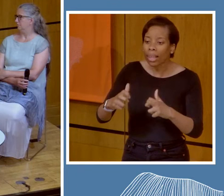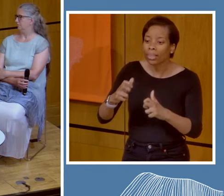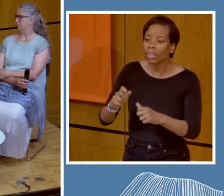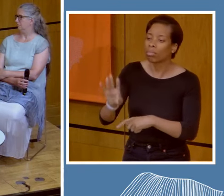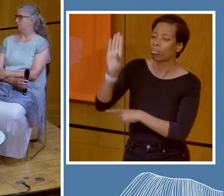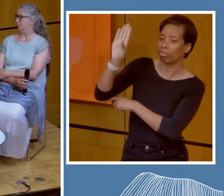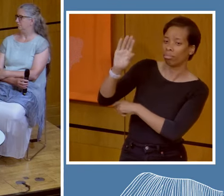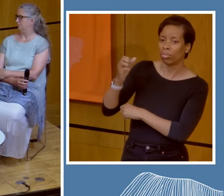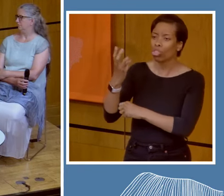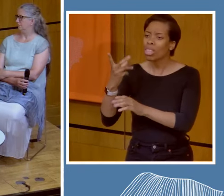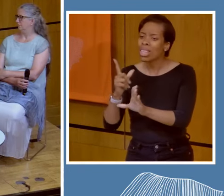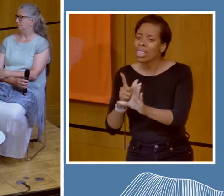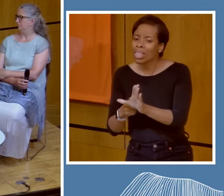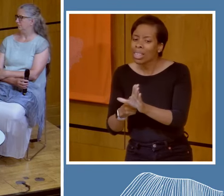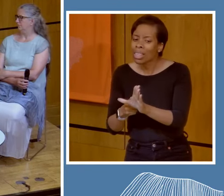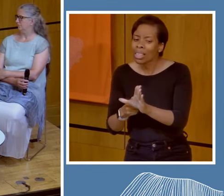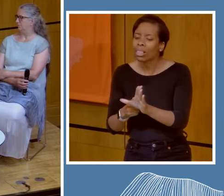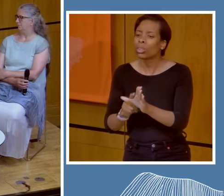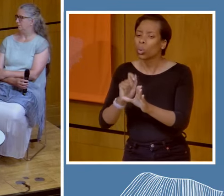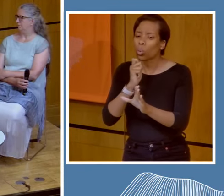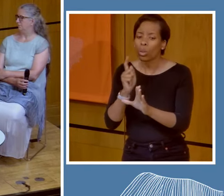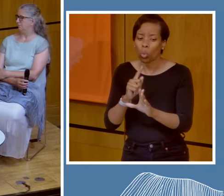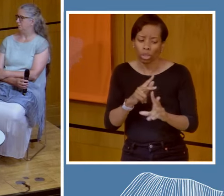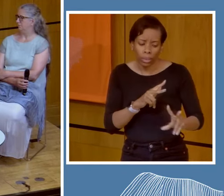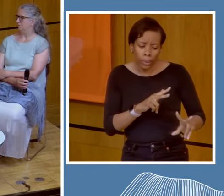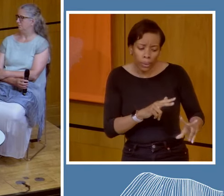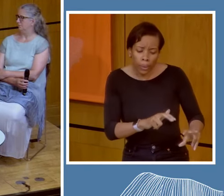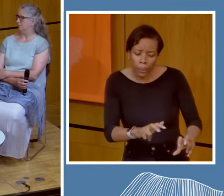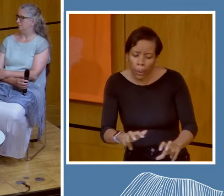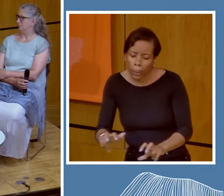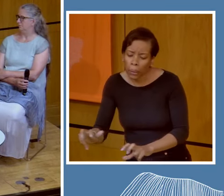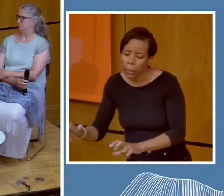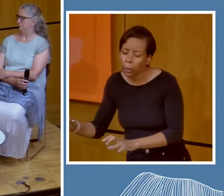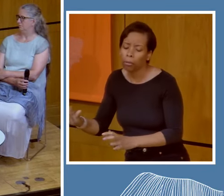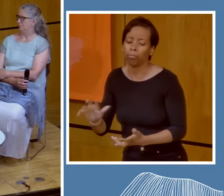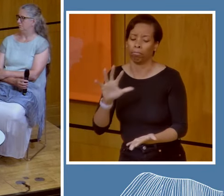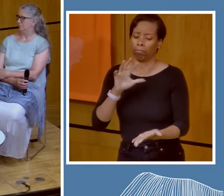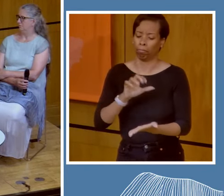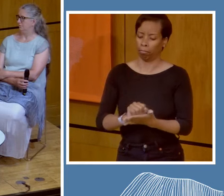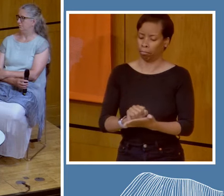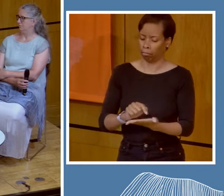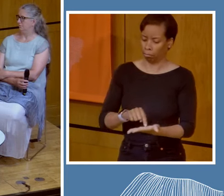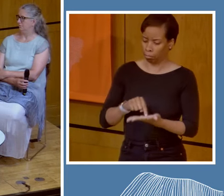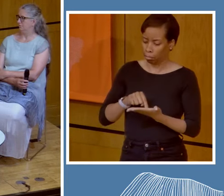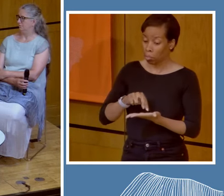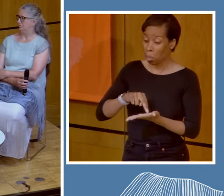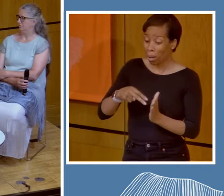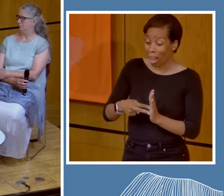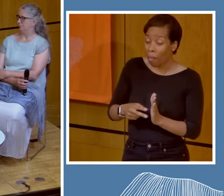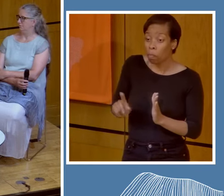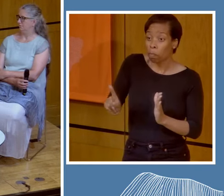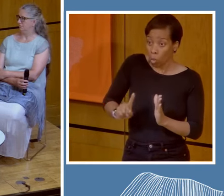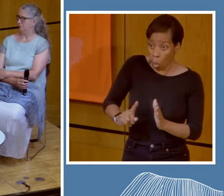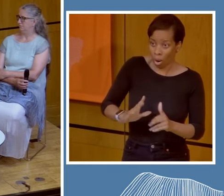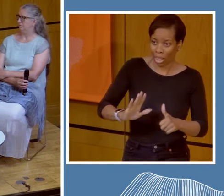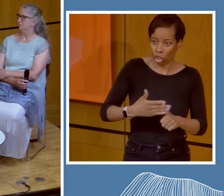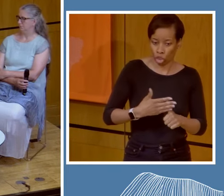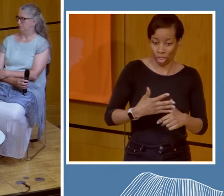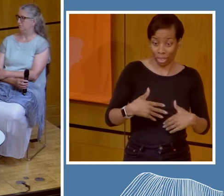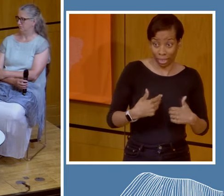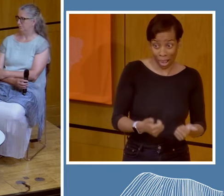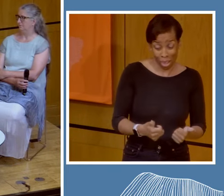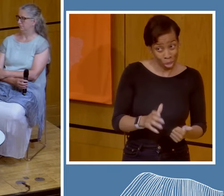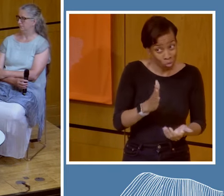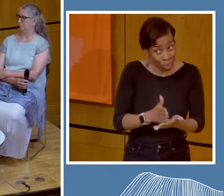going to have three years. We're going to study and create a global plan on indigenous health, which really is the planet's health